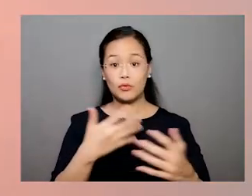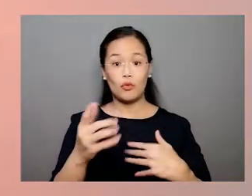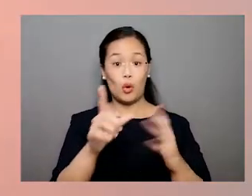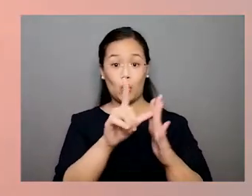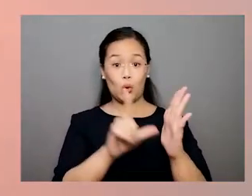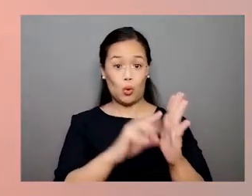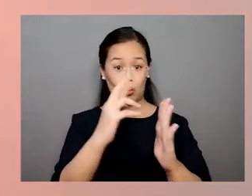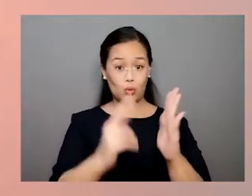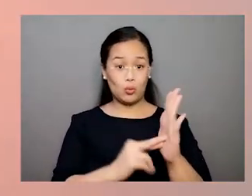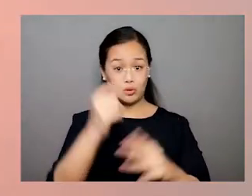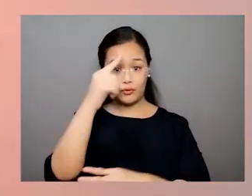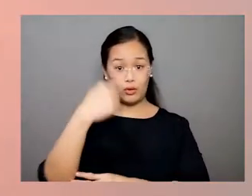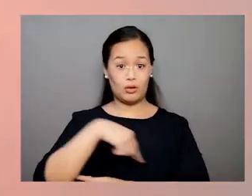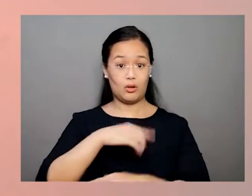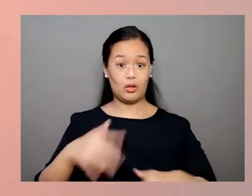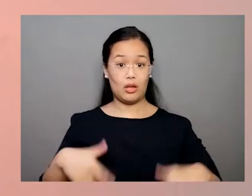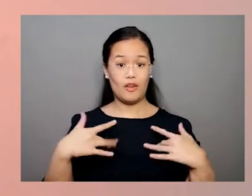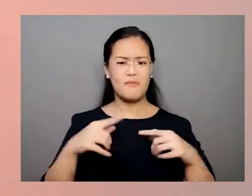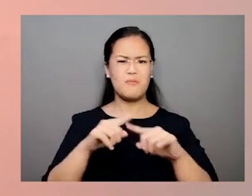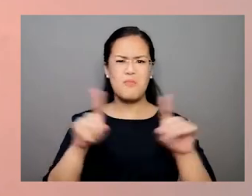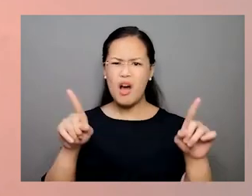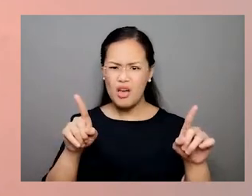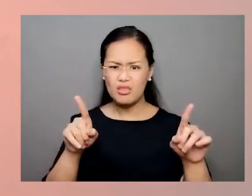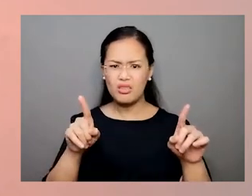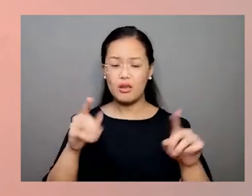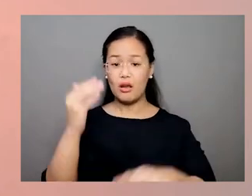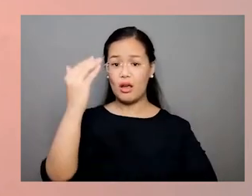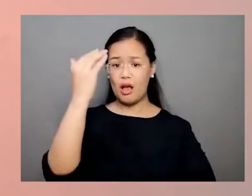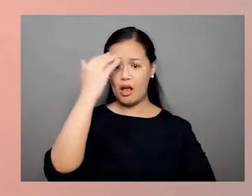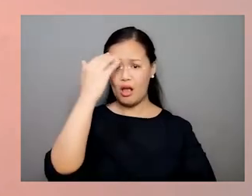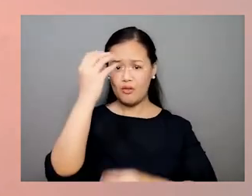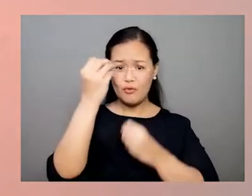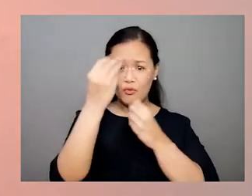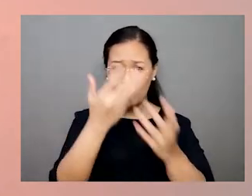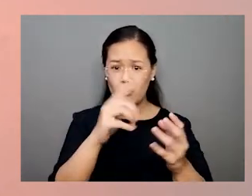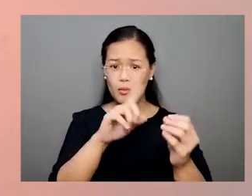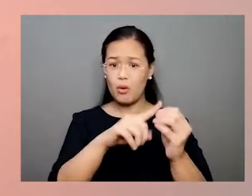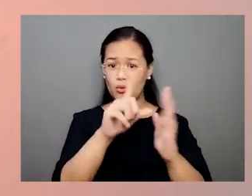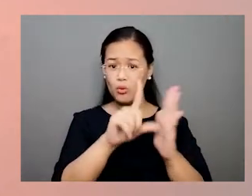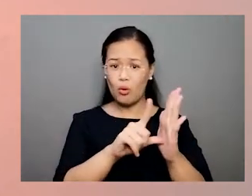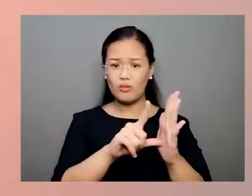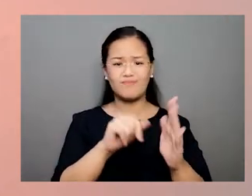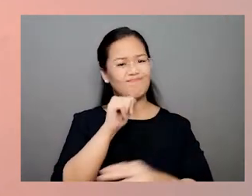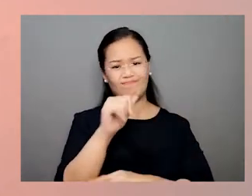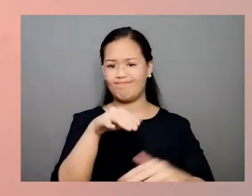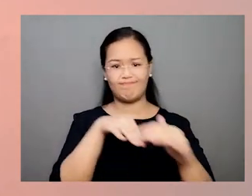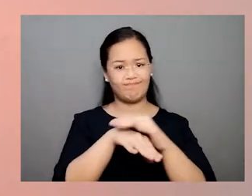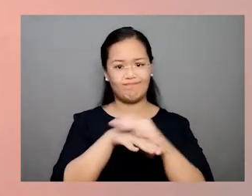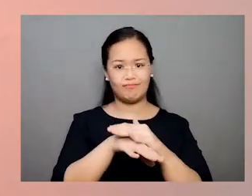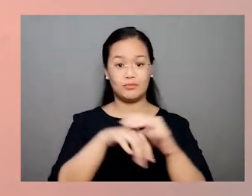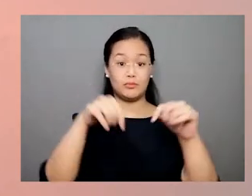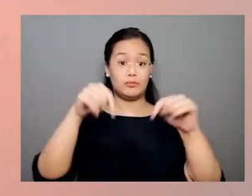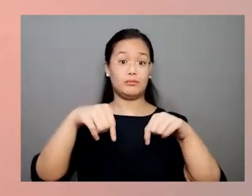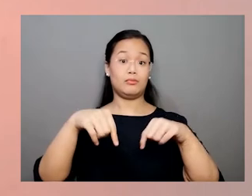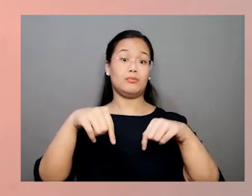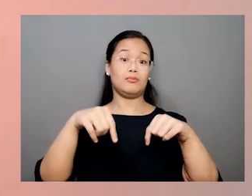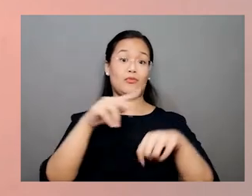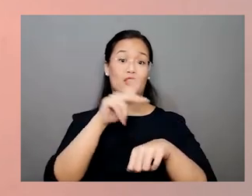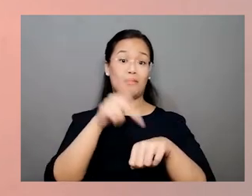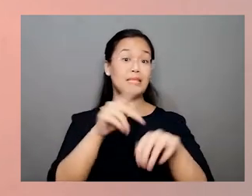Despite the law's significant role in our lives, knowledge and information about the law is not accessible. Here in the Philippines, for